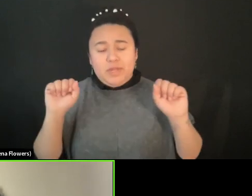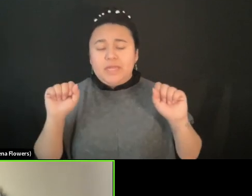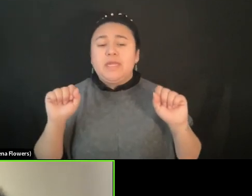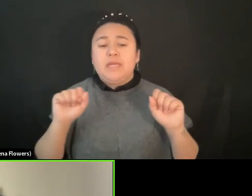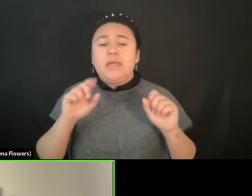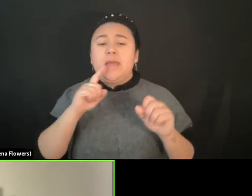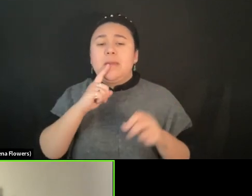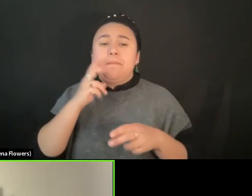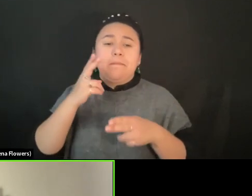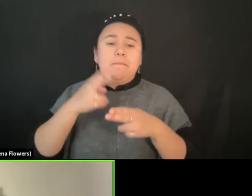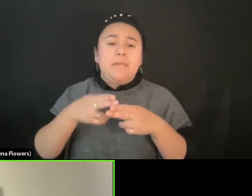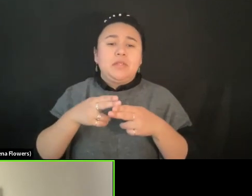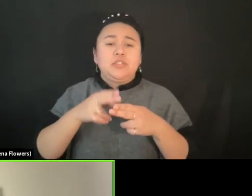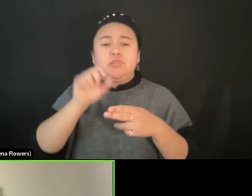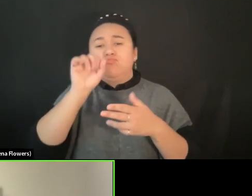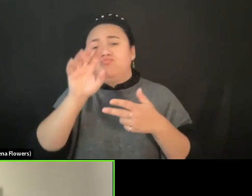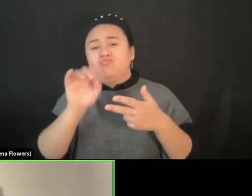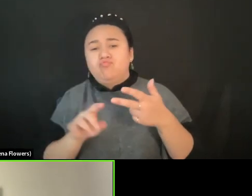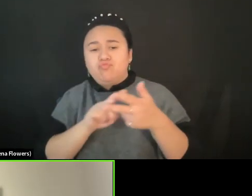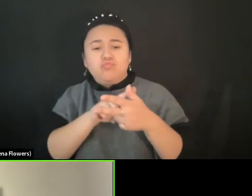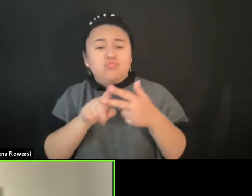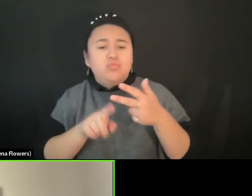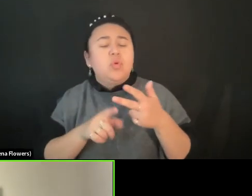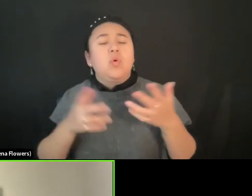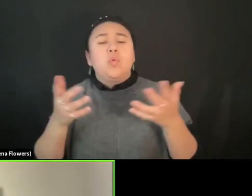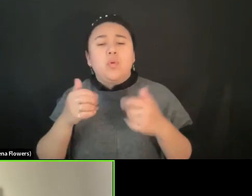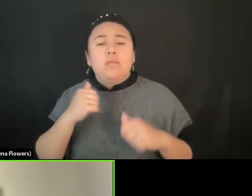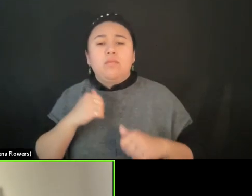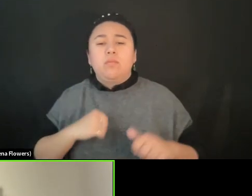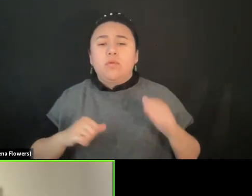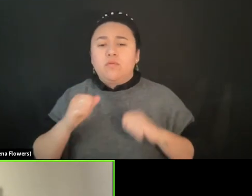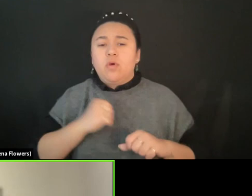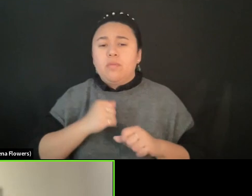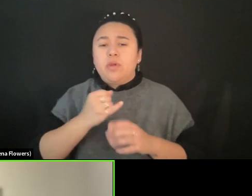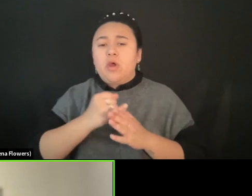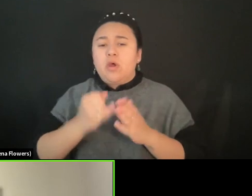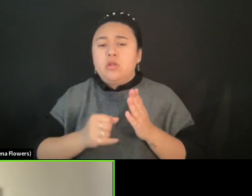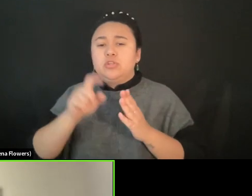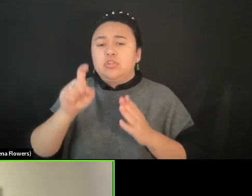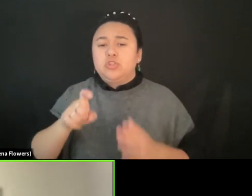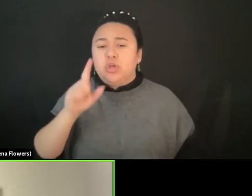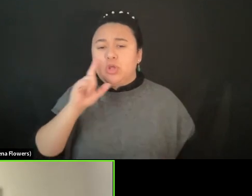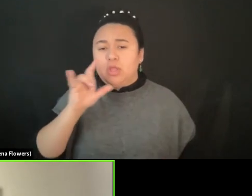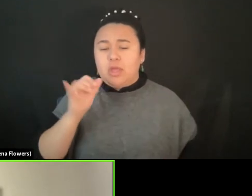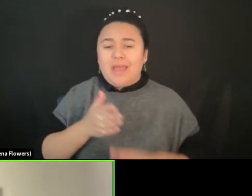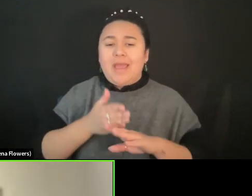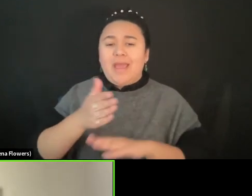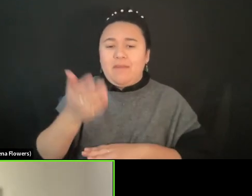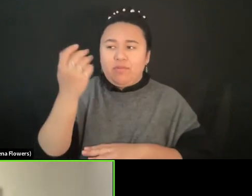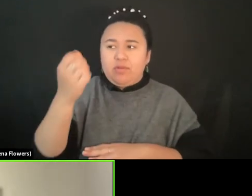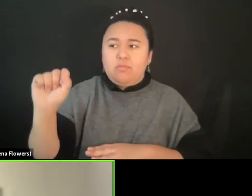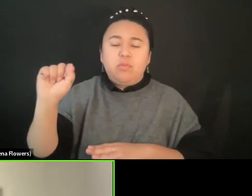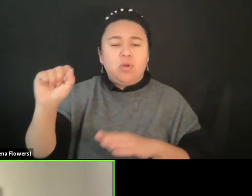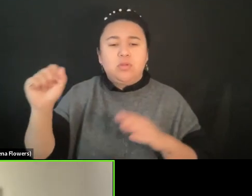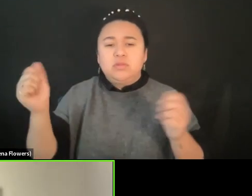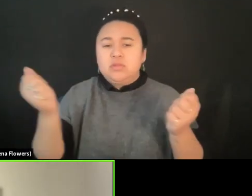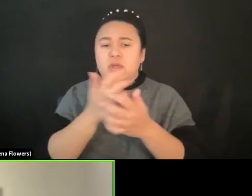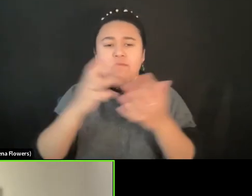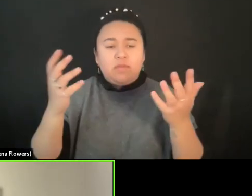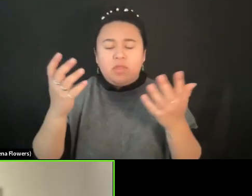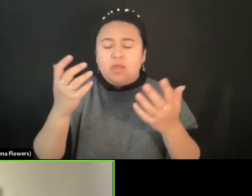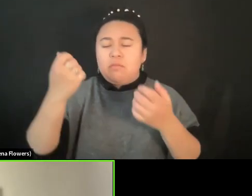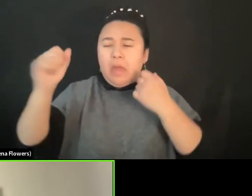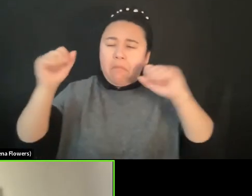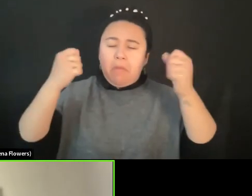performing arts should be after this revolution, after this uprising. So I think